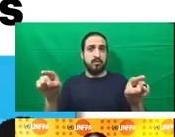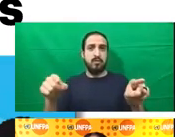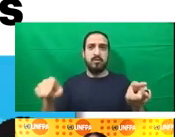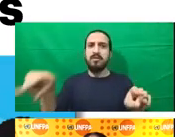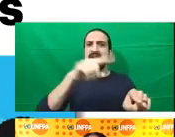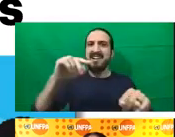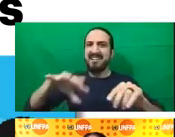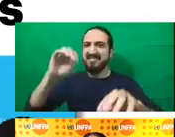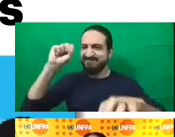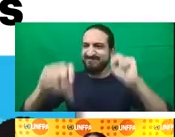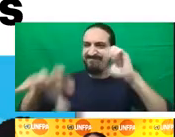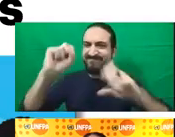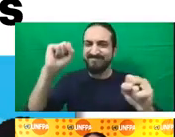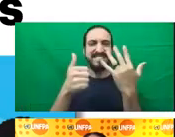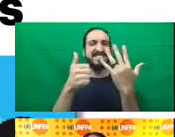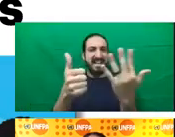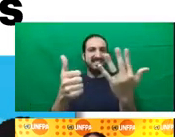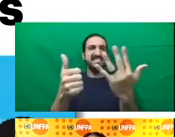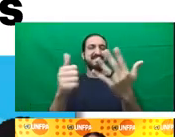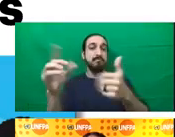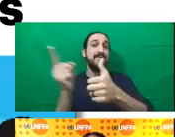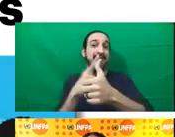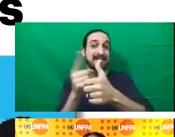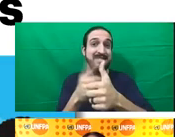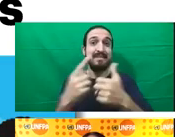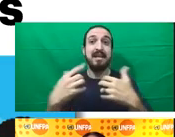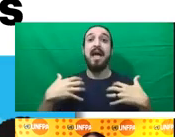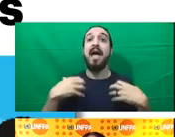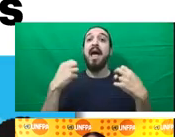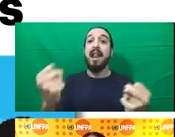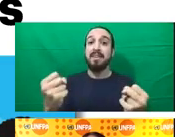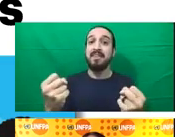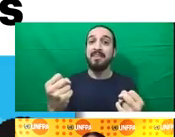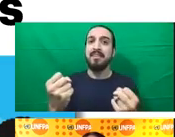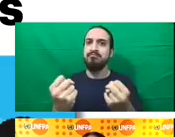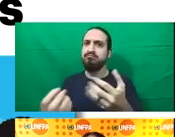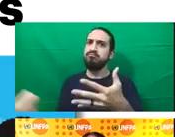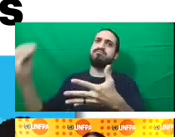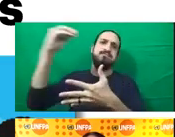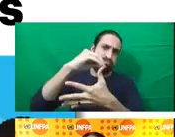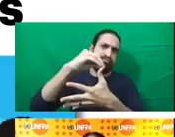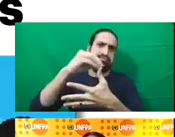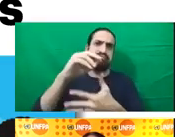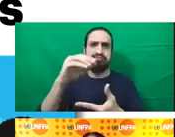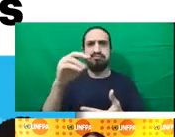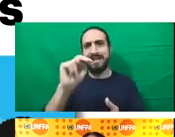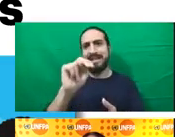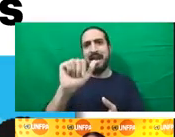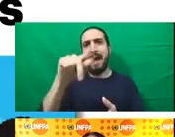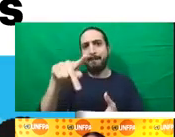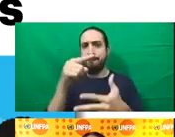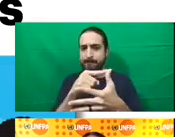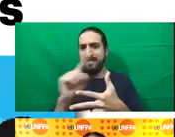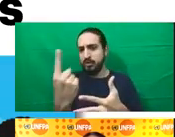adaptation in health is prioritized across all NAP documents. Second, while we aren't seeing any systematic